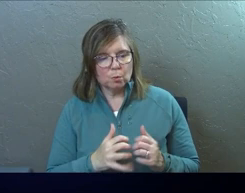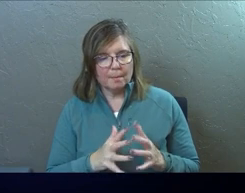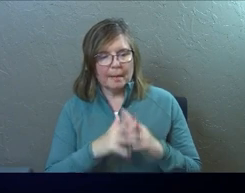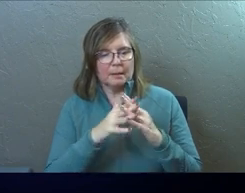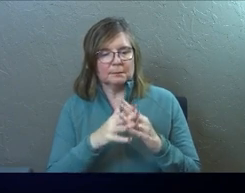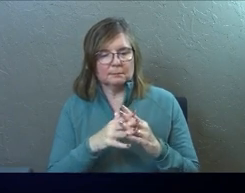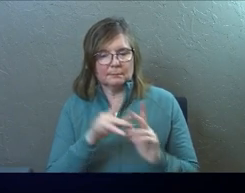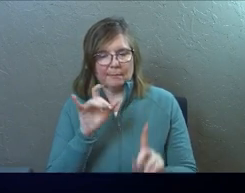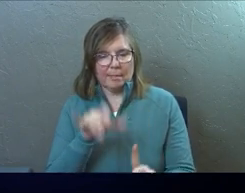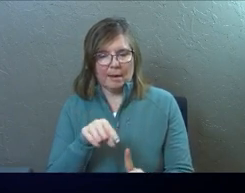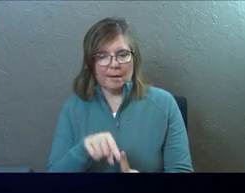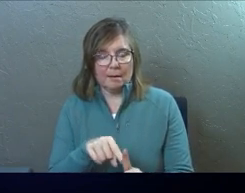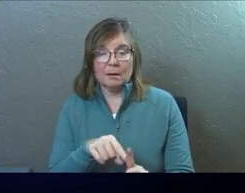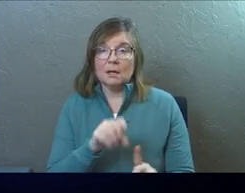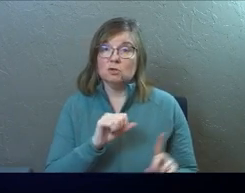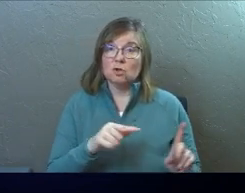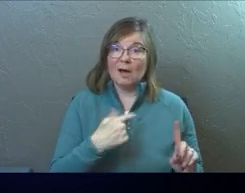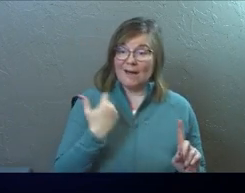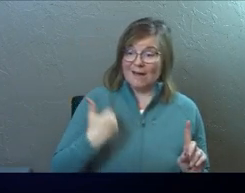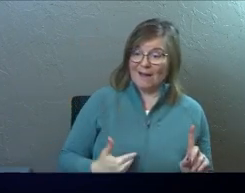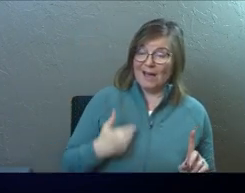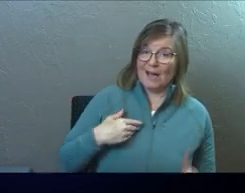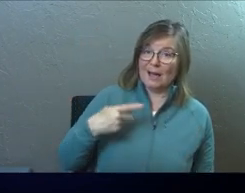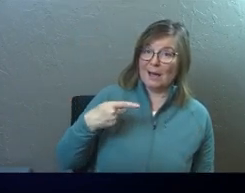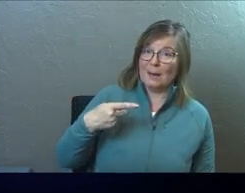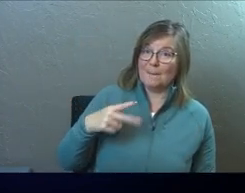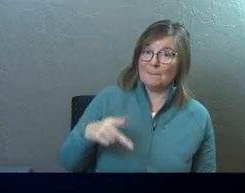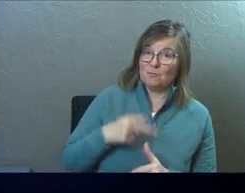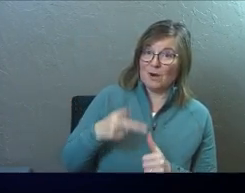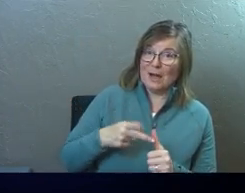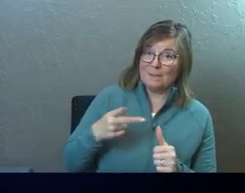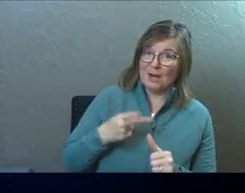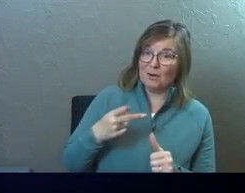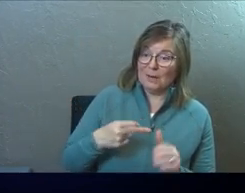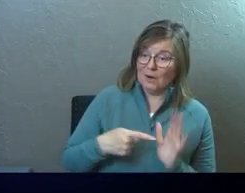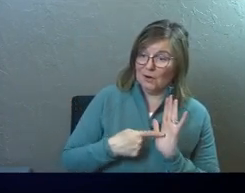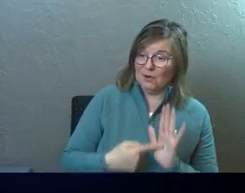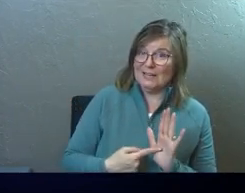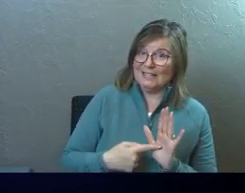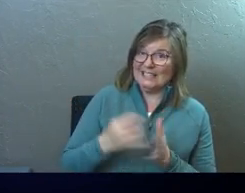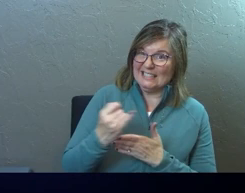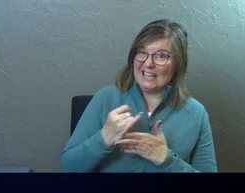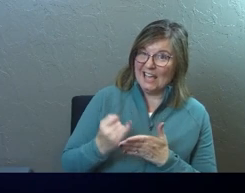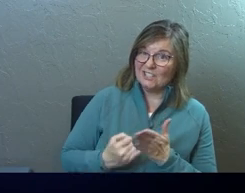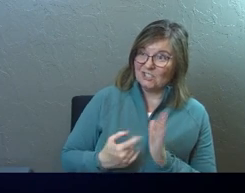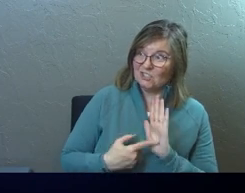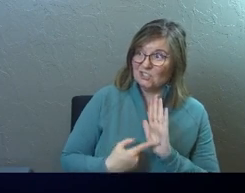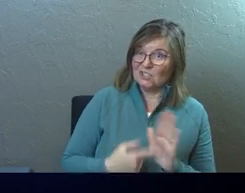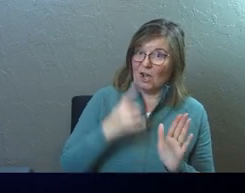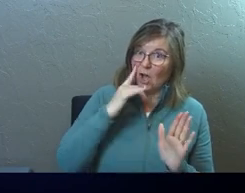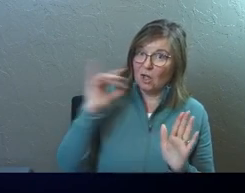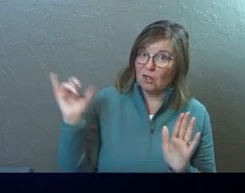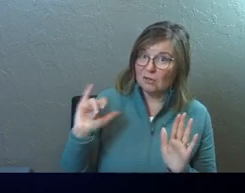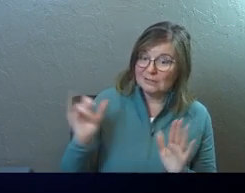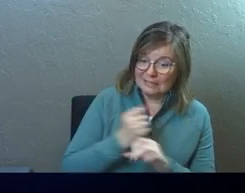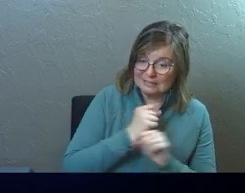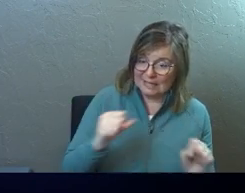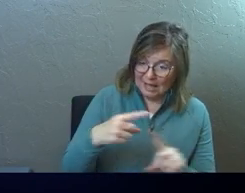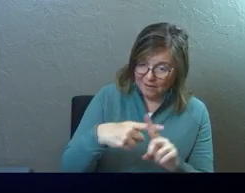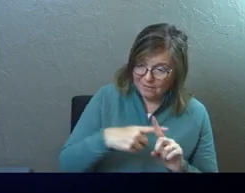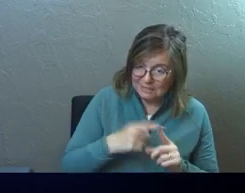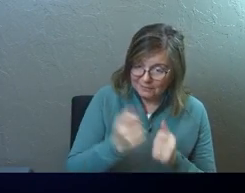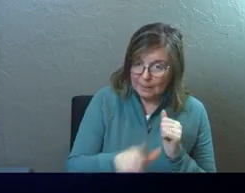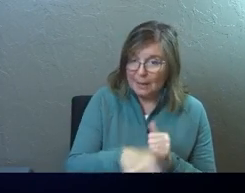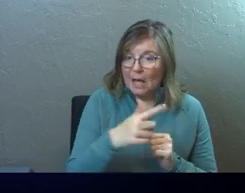build. And Saul said, I'm the primary architectural sketch for the salvation of